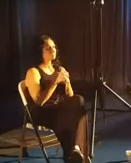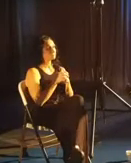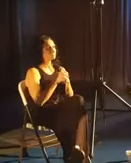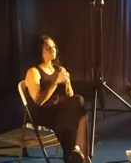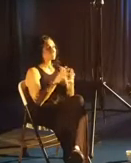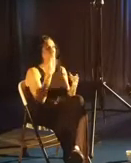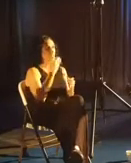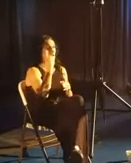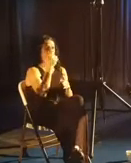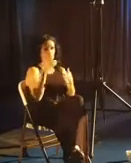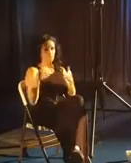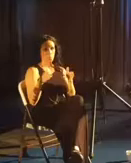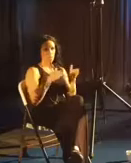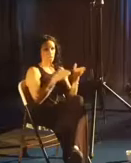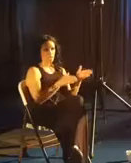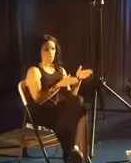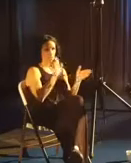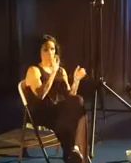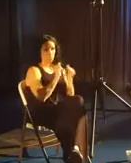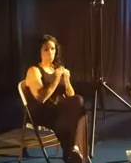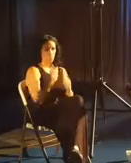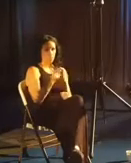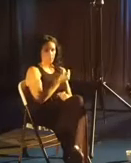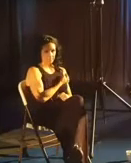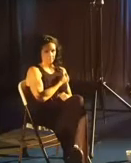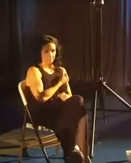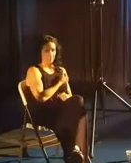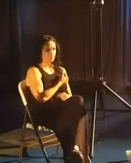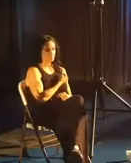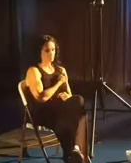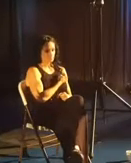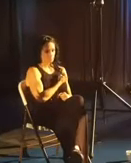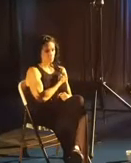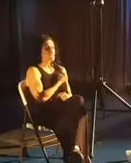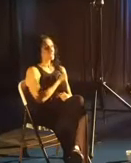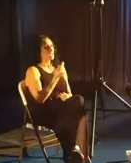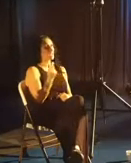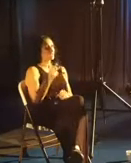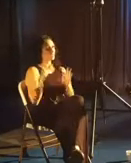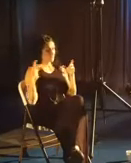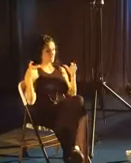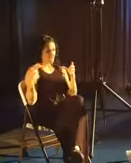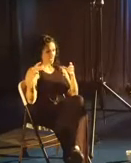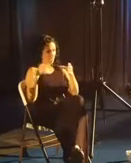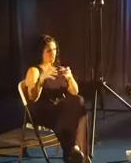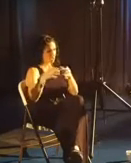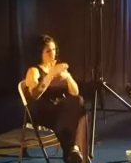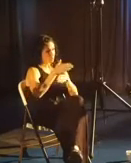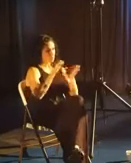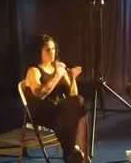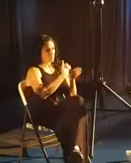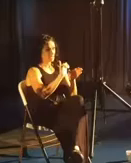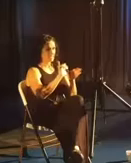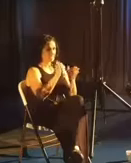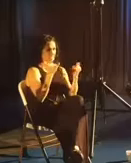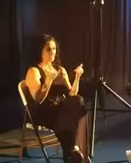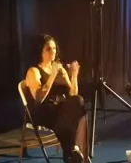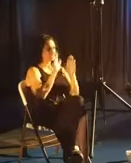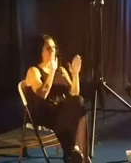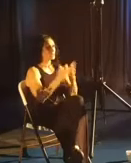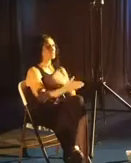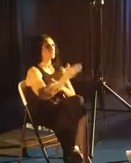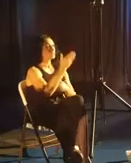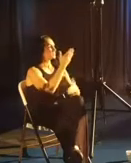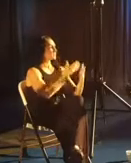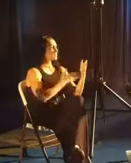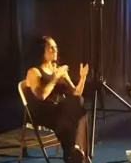I thank you for the ways that you are with us. God, know that as we gather in a room like this on Sunday morning that some of us have had